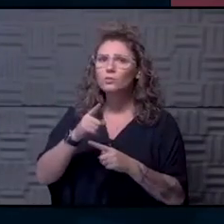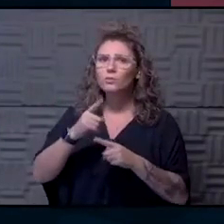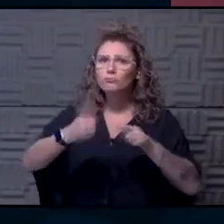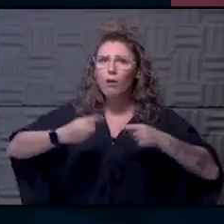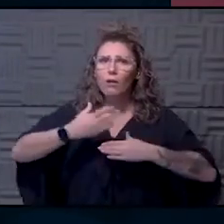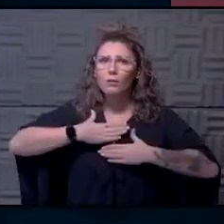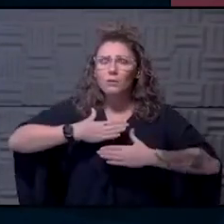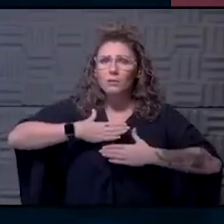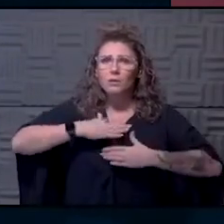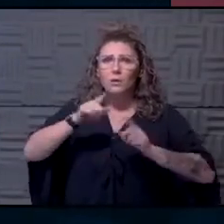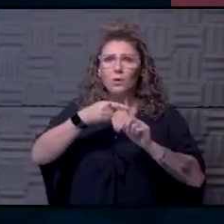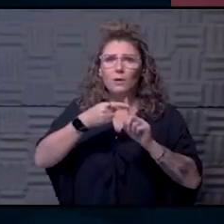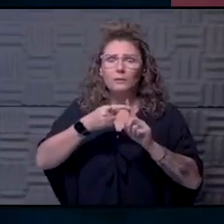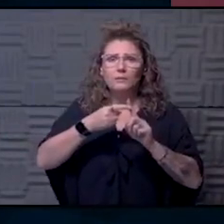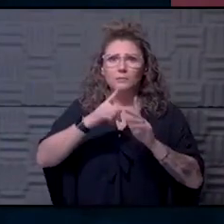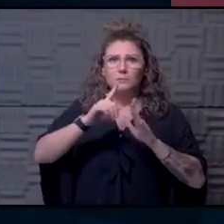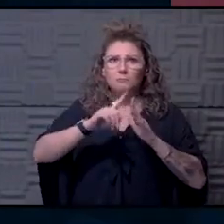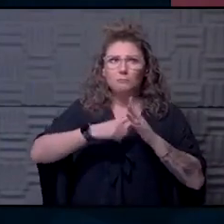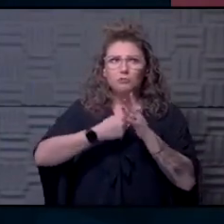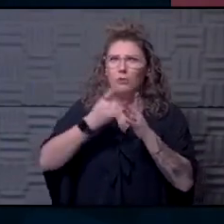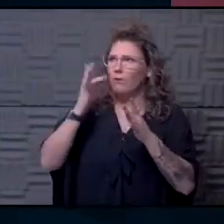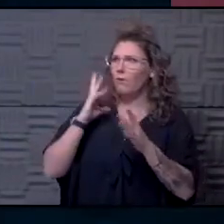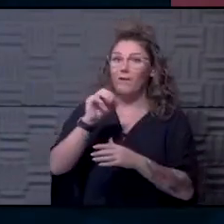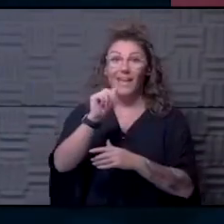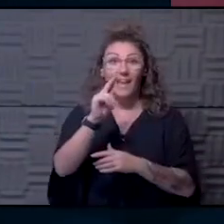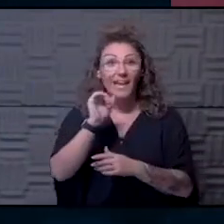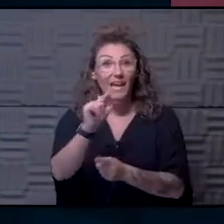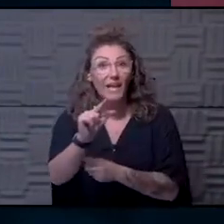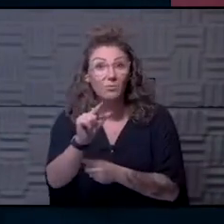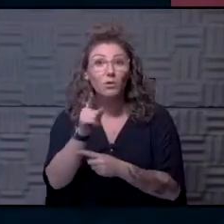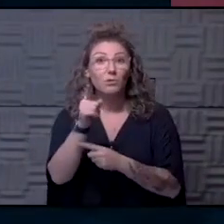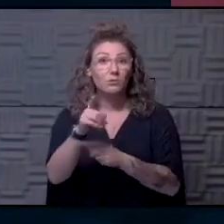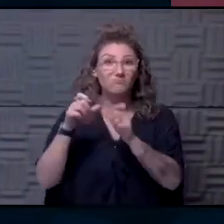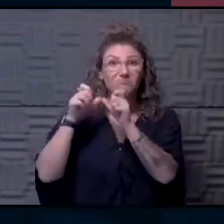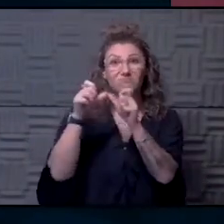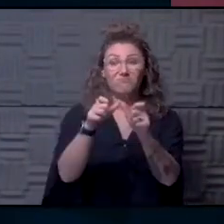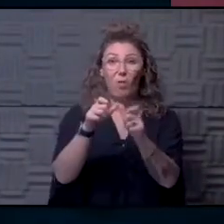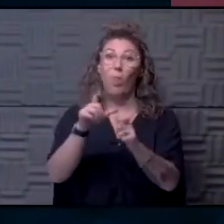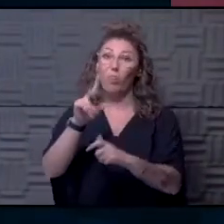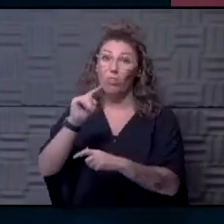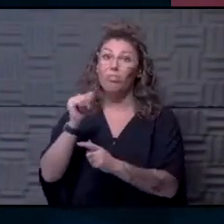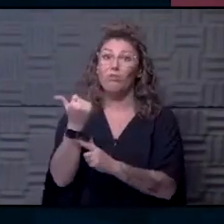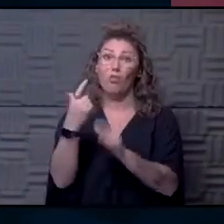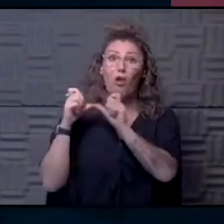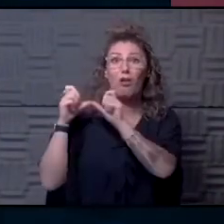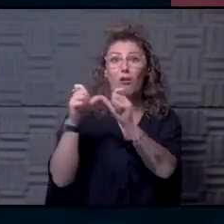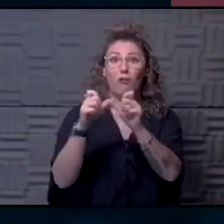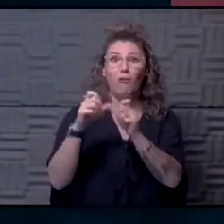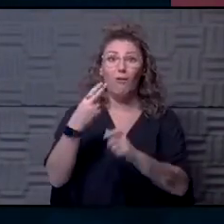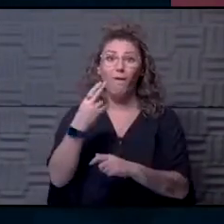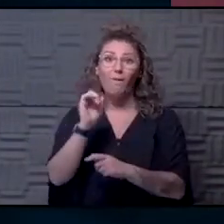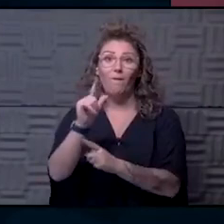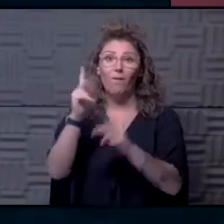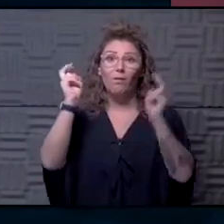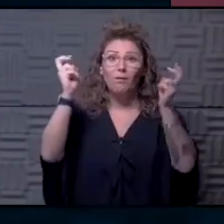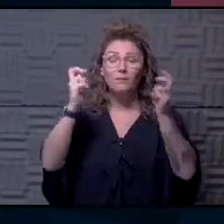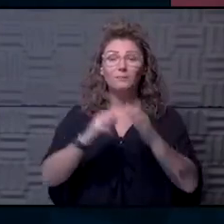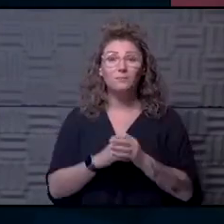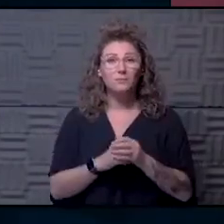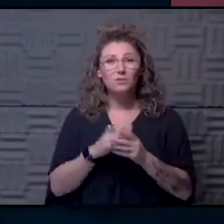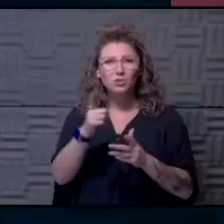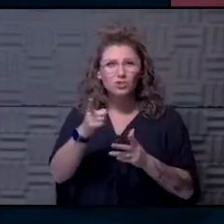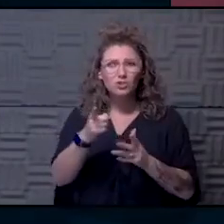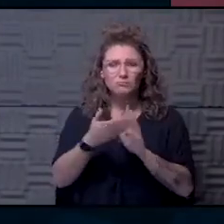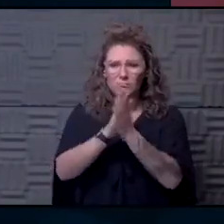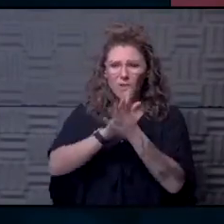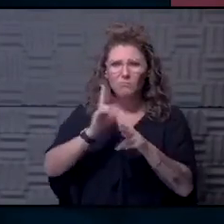is your disease started back in, I know it was back in April now because you really are the long haul sort, but, but, but was it, did you